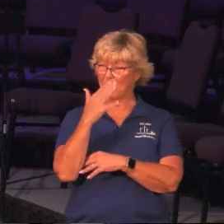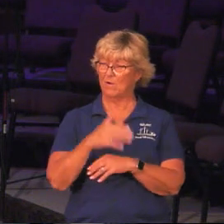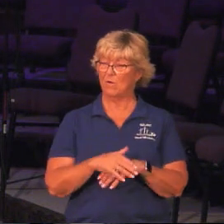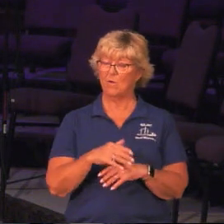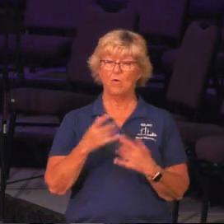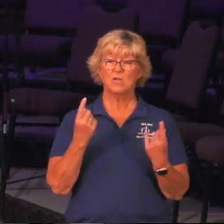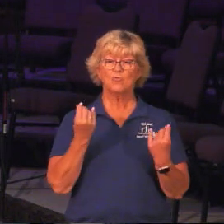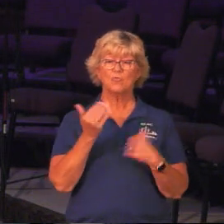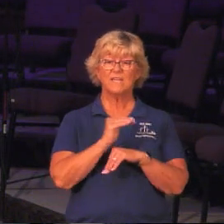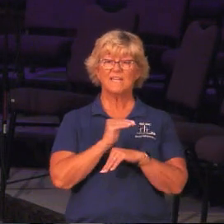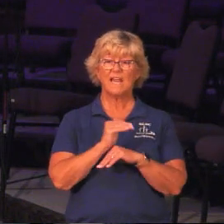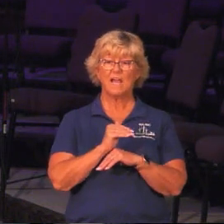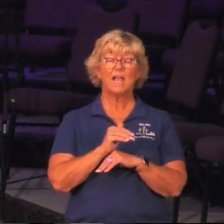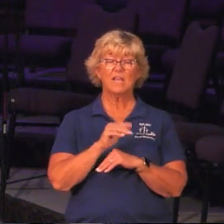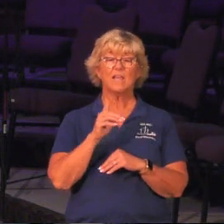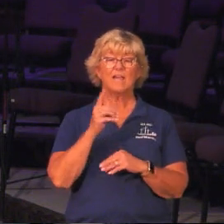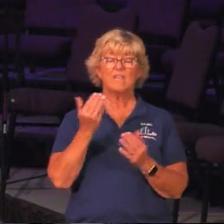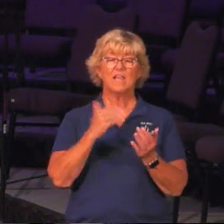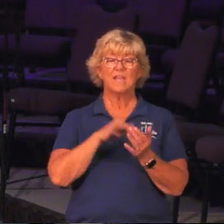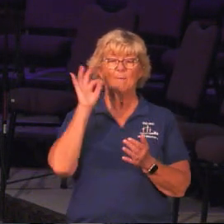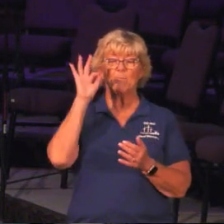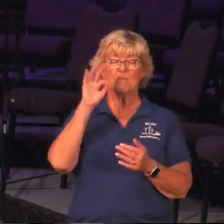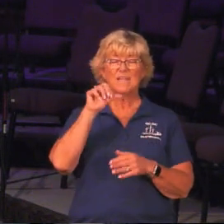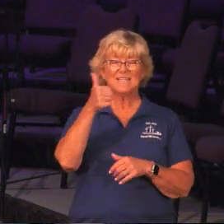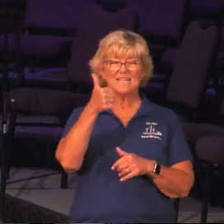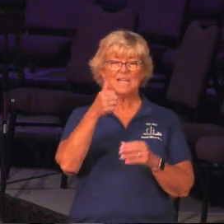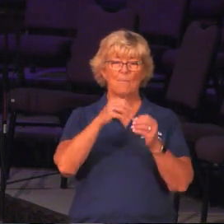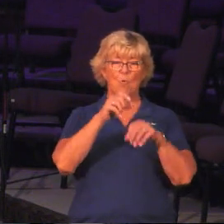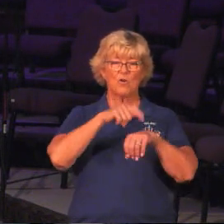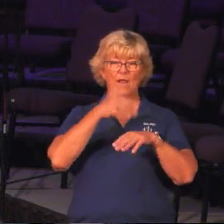did tonight, you're going to have to do that 10 more times tomorrow.